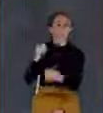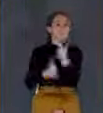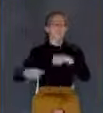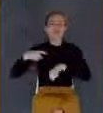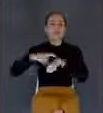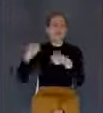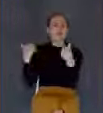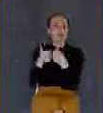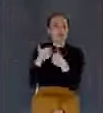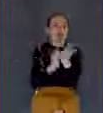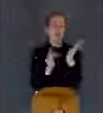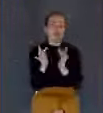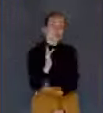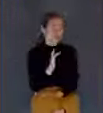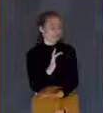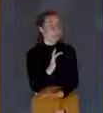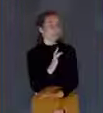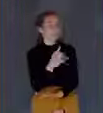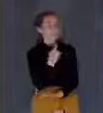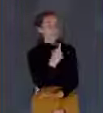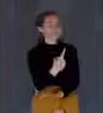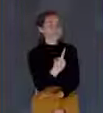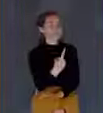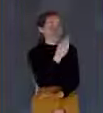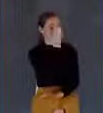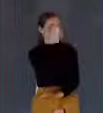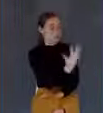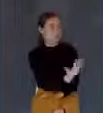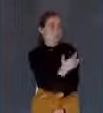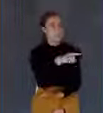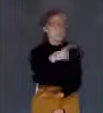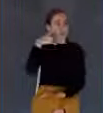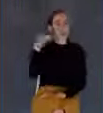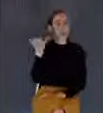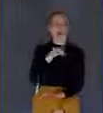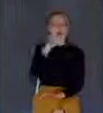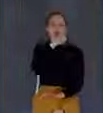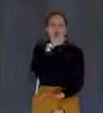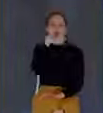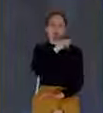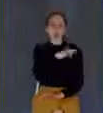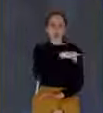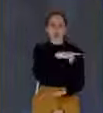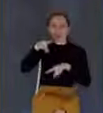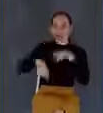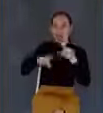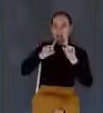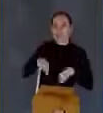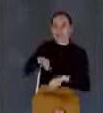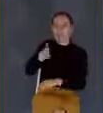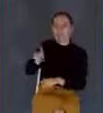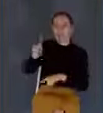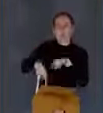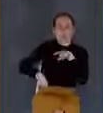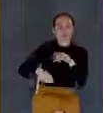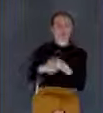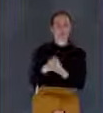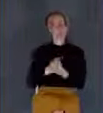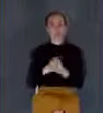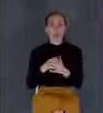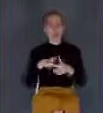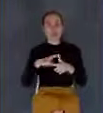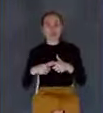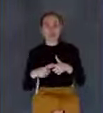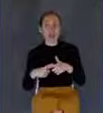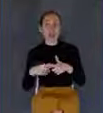because they were unable to contend with the wisdom of Christ. And then on that Tuesday afternoon, end of the evening, Jesus left the temple